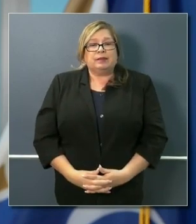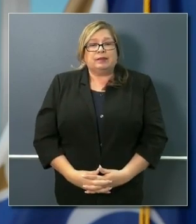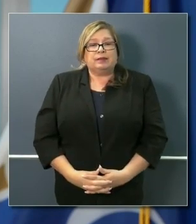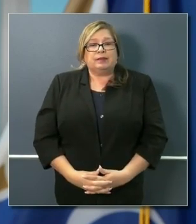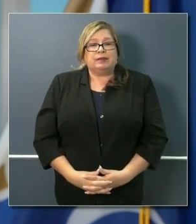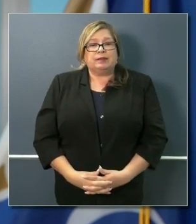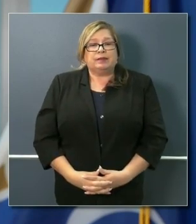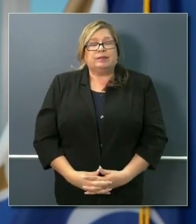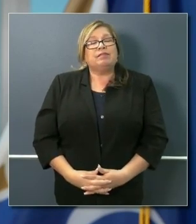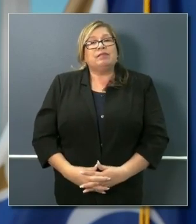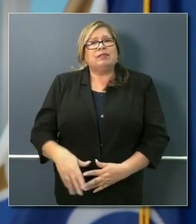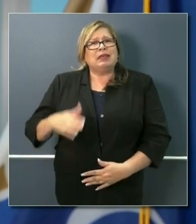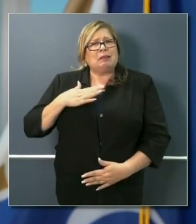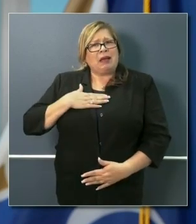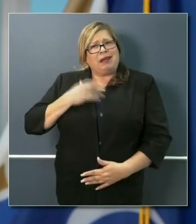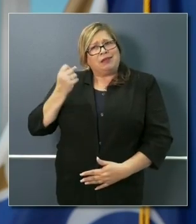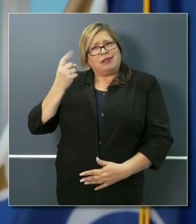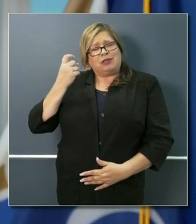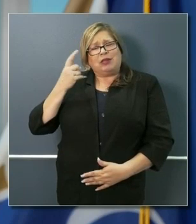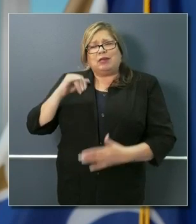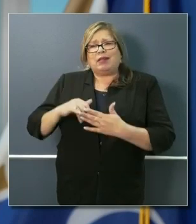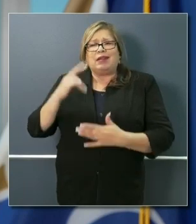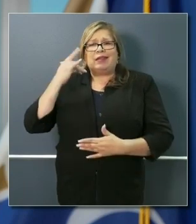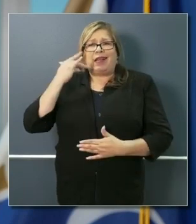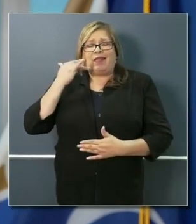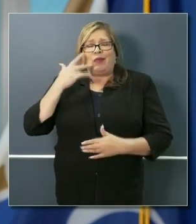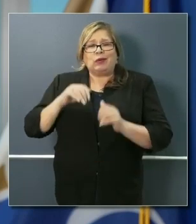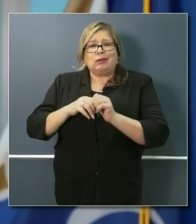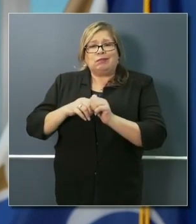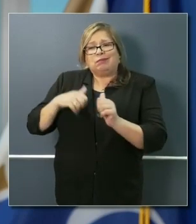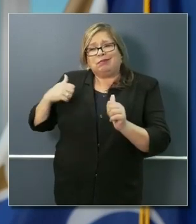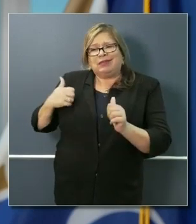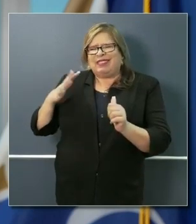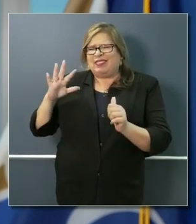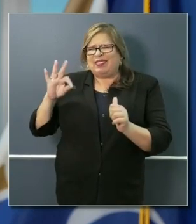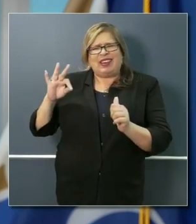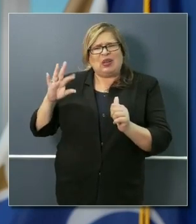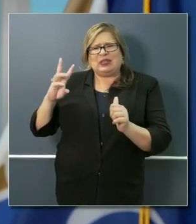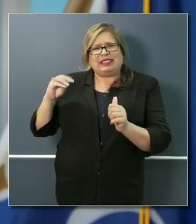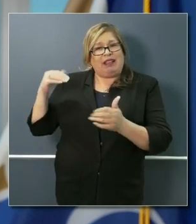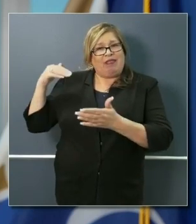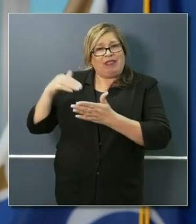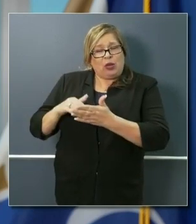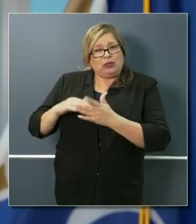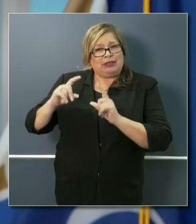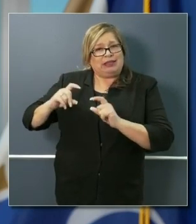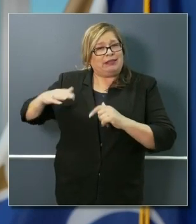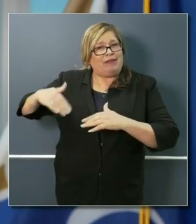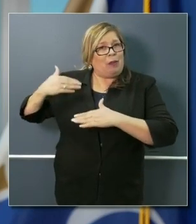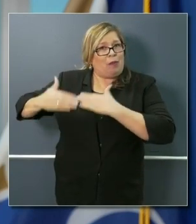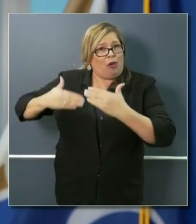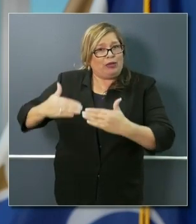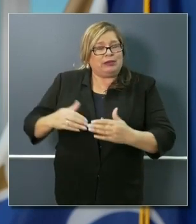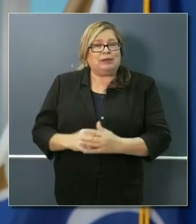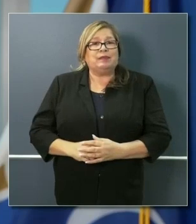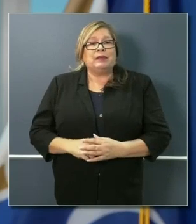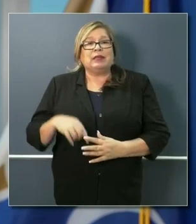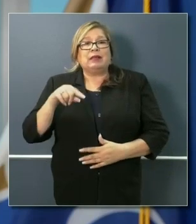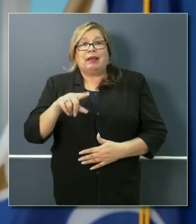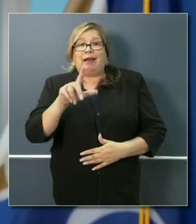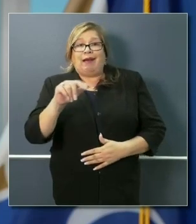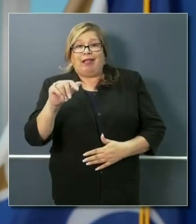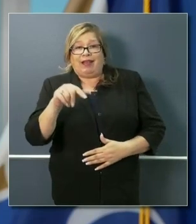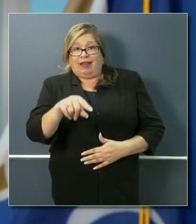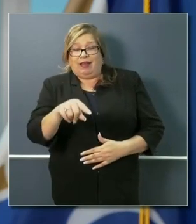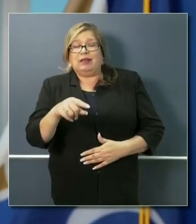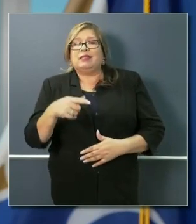59 or 60,000 tests that we just haven't yet processed. And yesterday, L.A.'s county health director was saying that some people are waiting up to 12